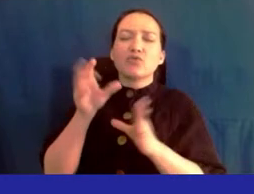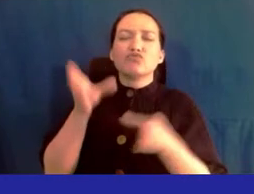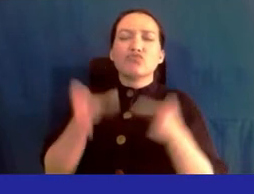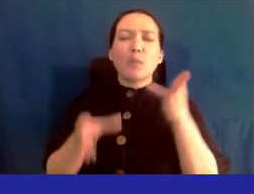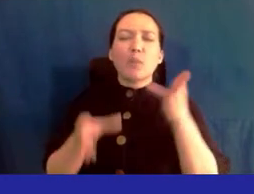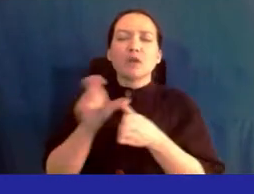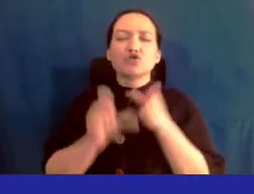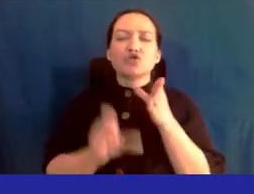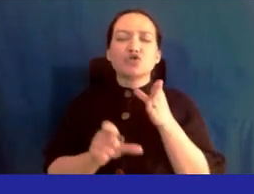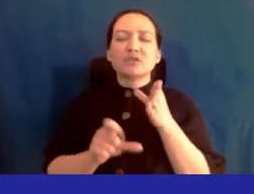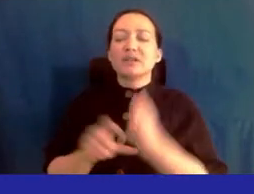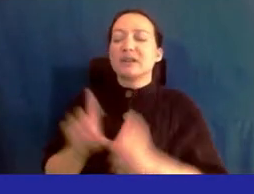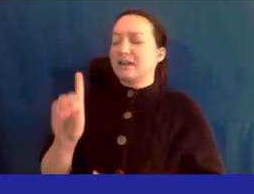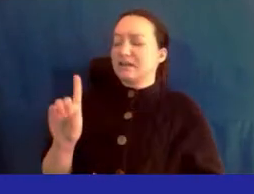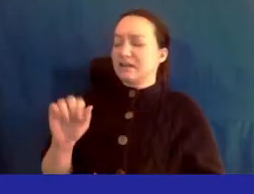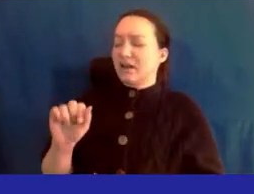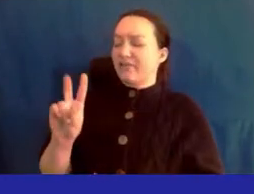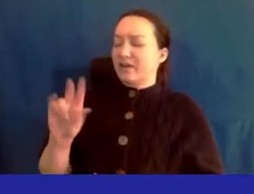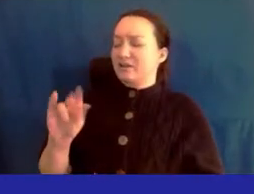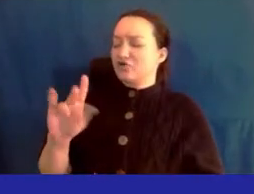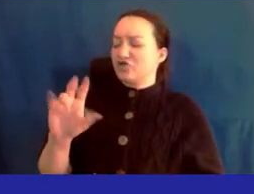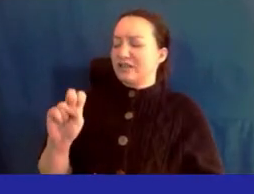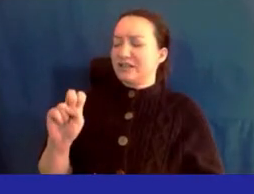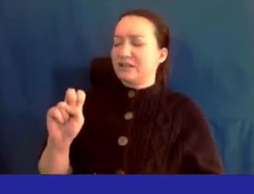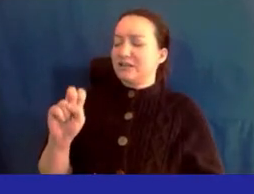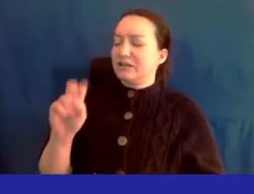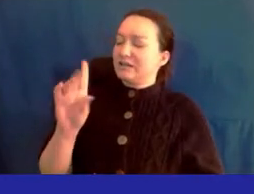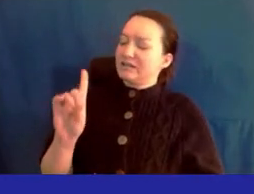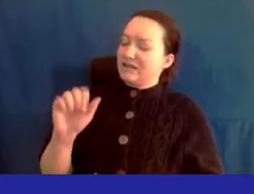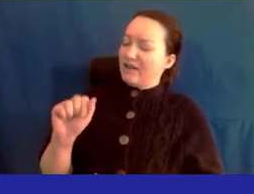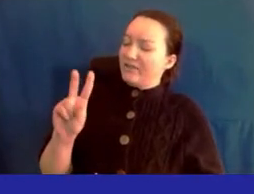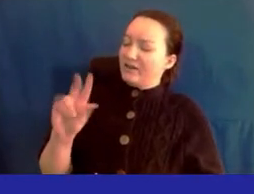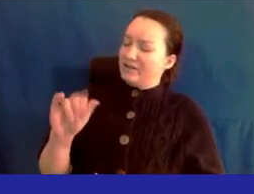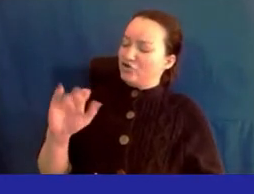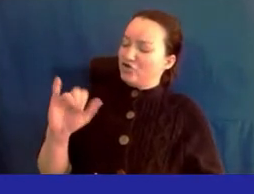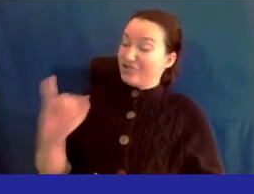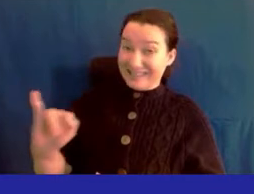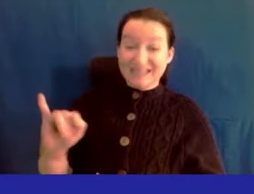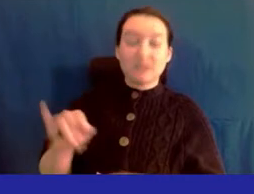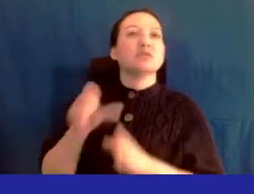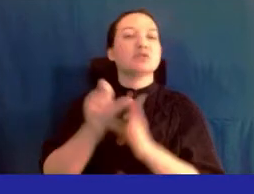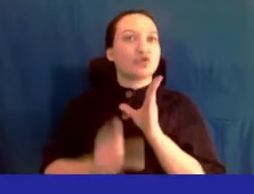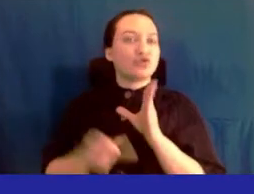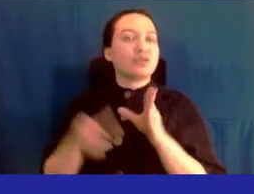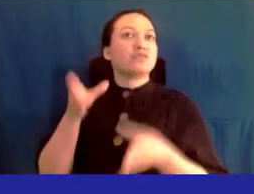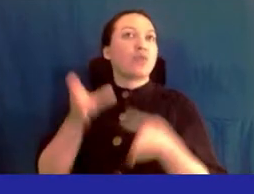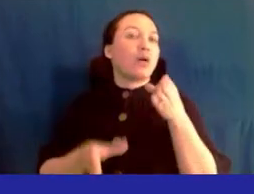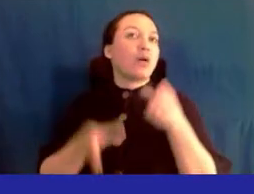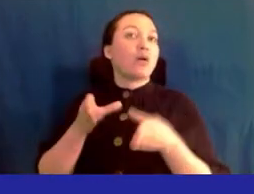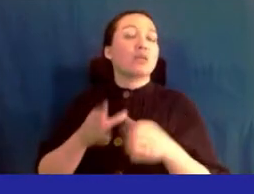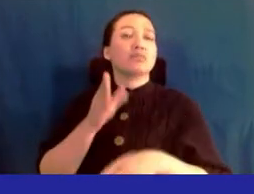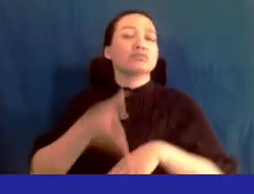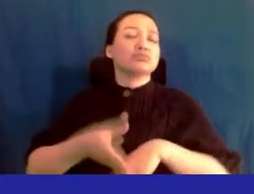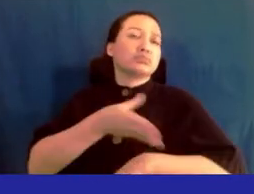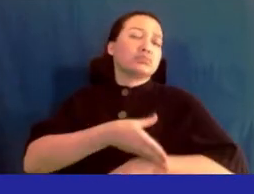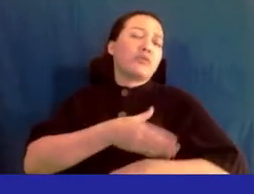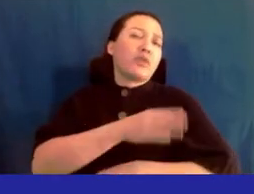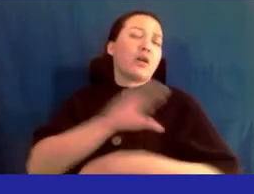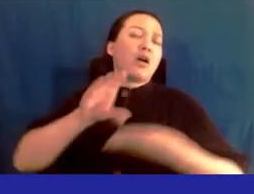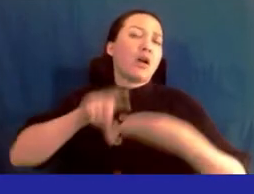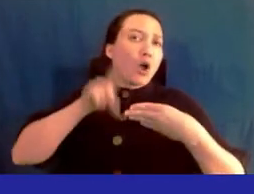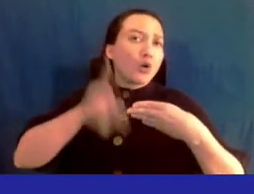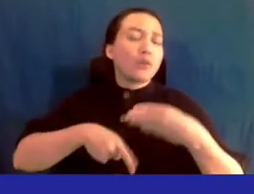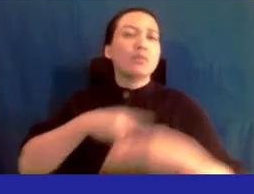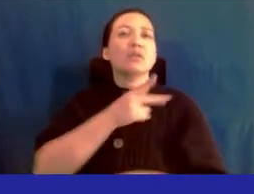-the-art da vinci surgical system the new surgical option will improve clinical outcomes and the patient experience by allowing